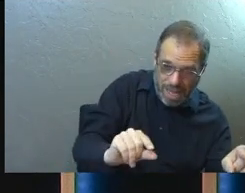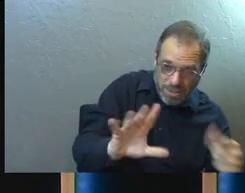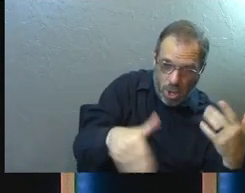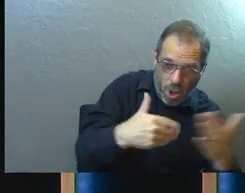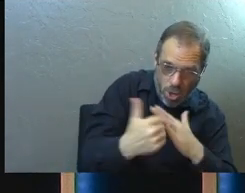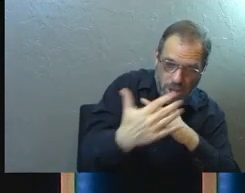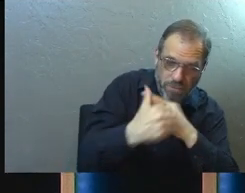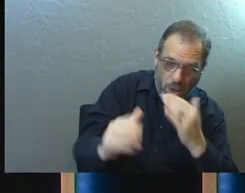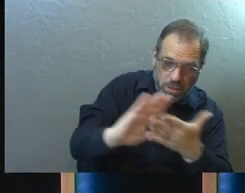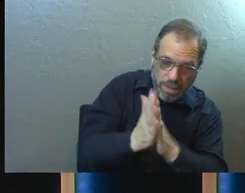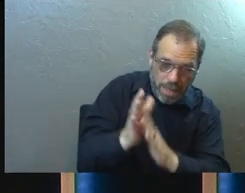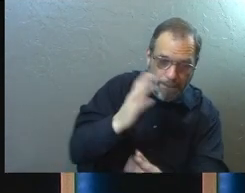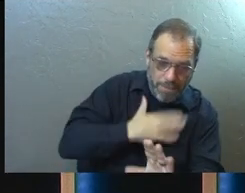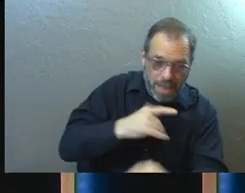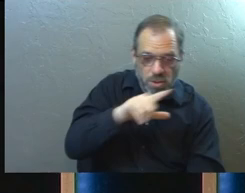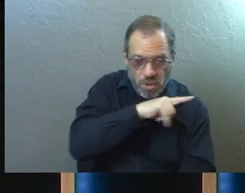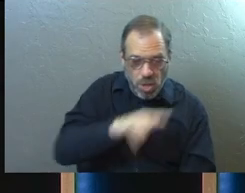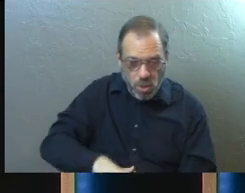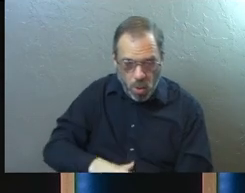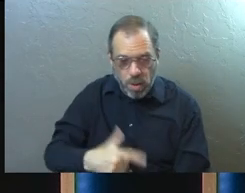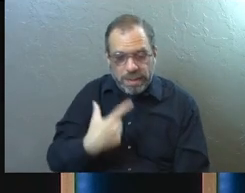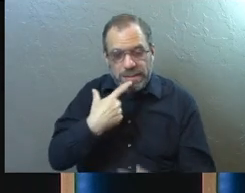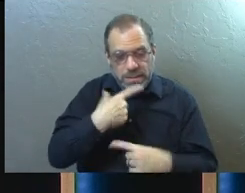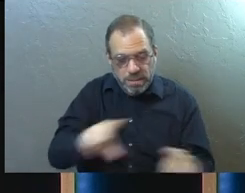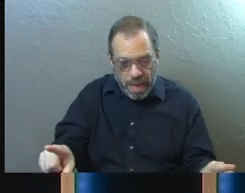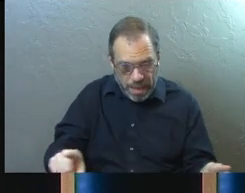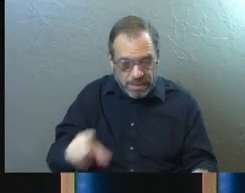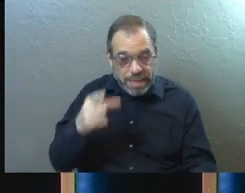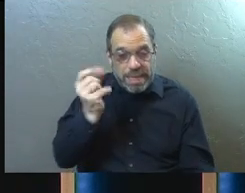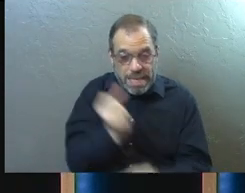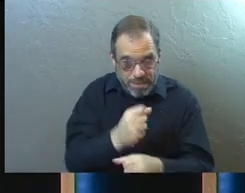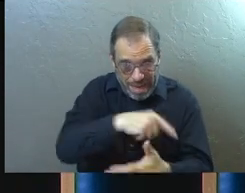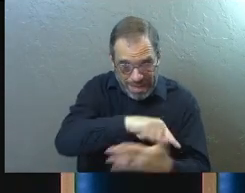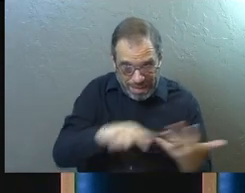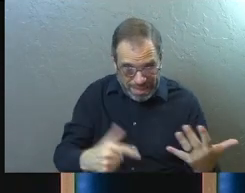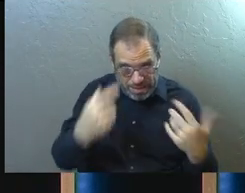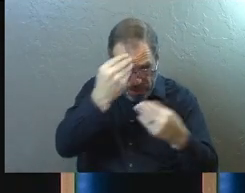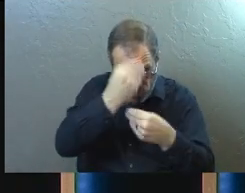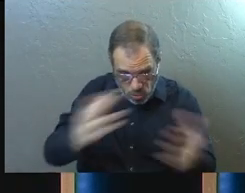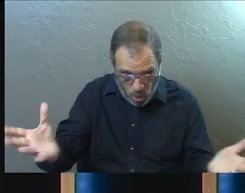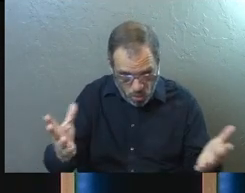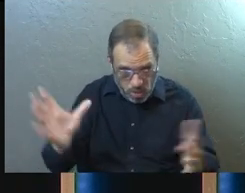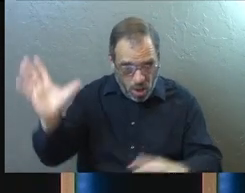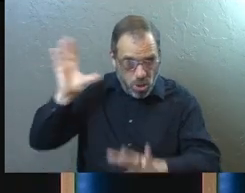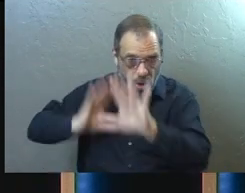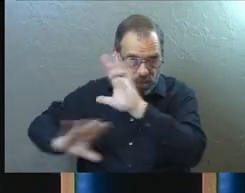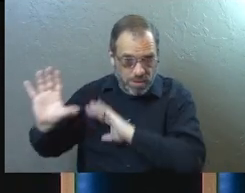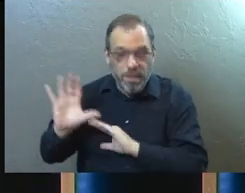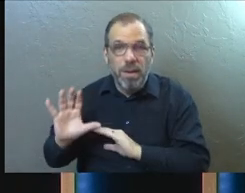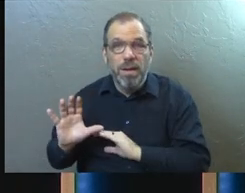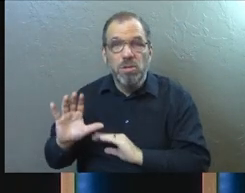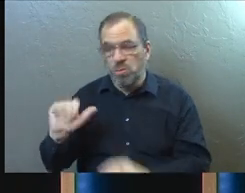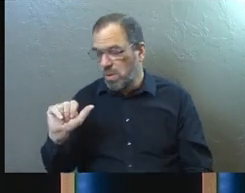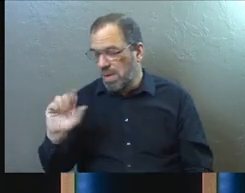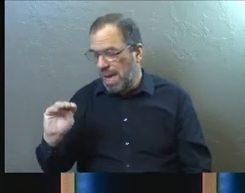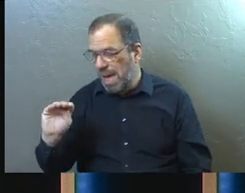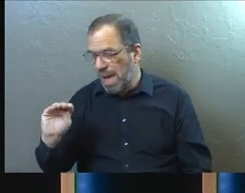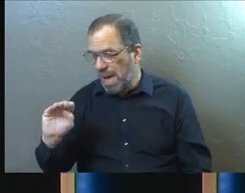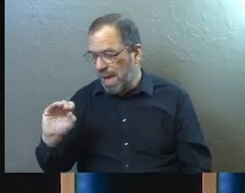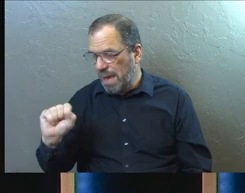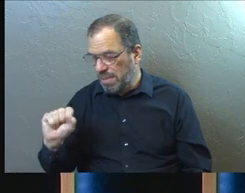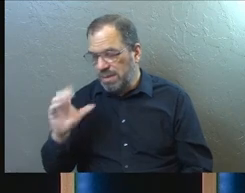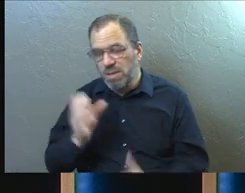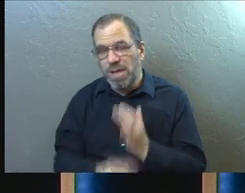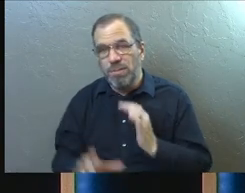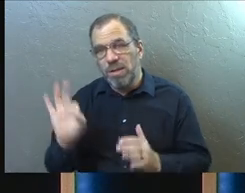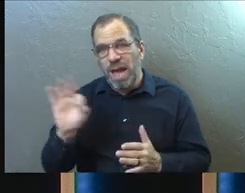those I have called to be mine. The Lord has spoken. He who made these things known so long ago. So he's quoting Amos chapter 9, 11,